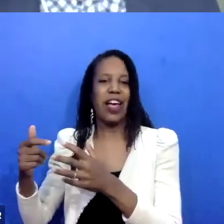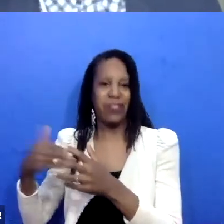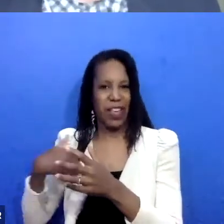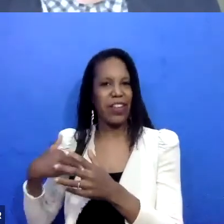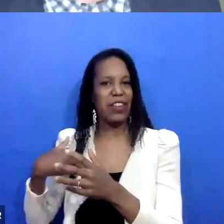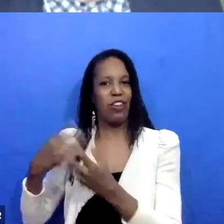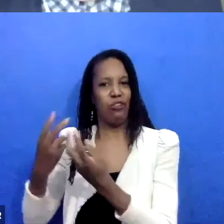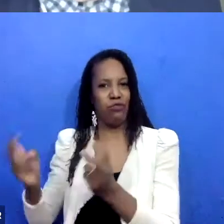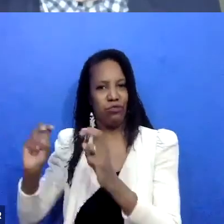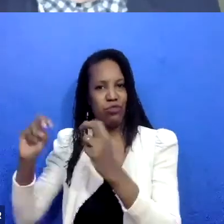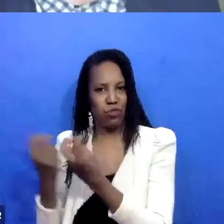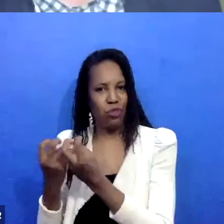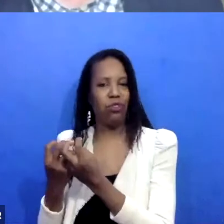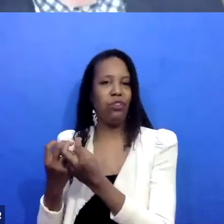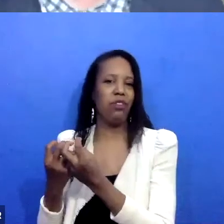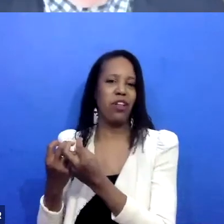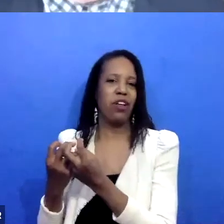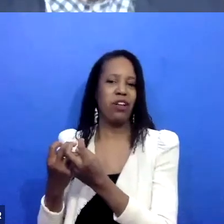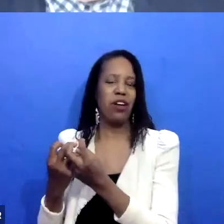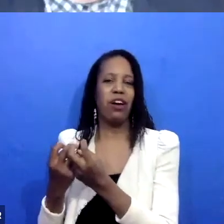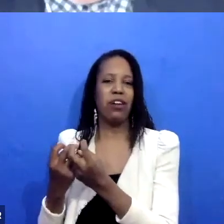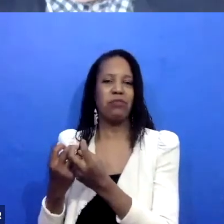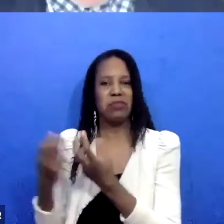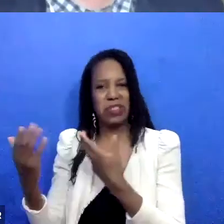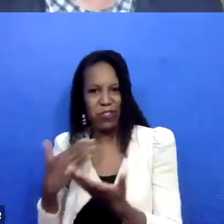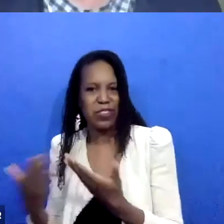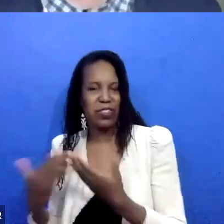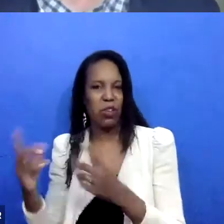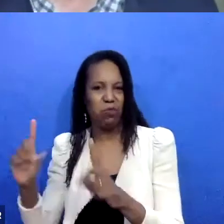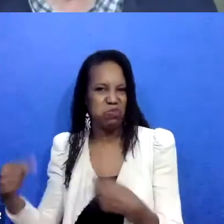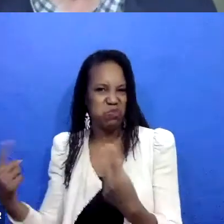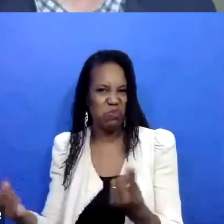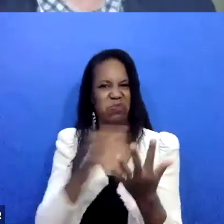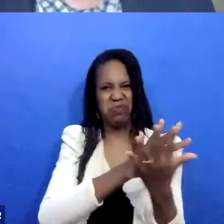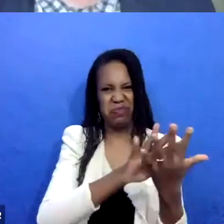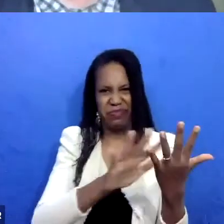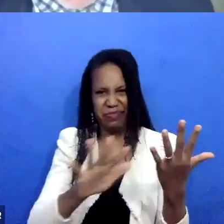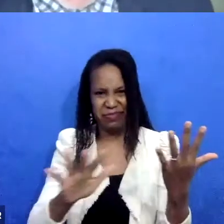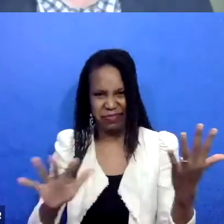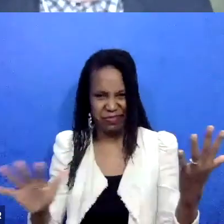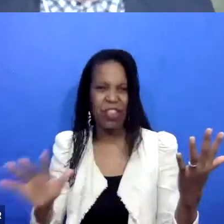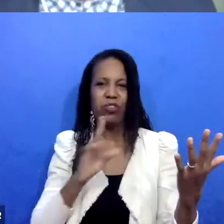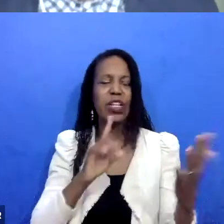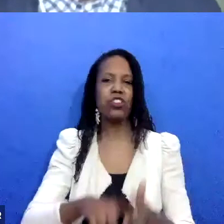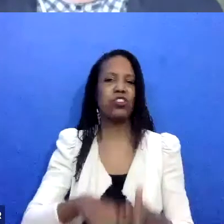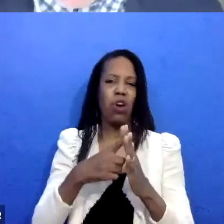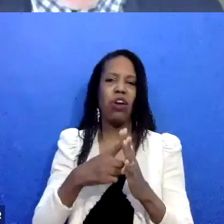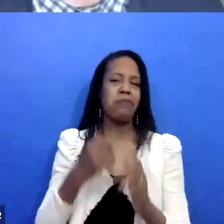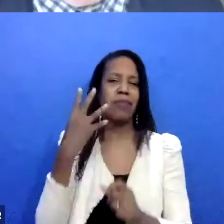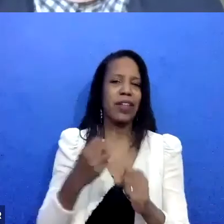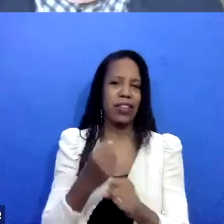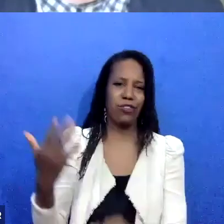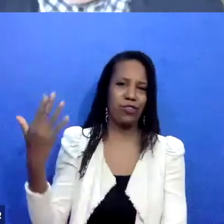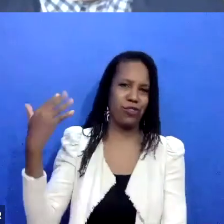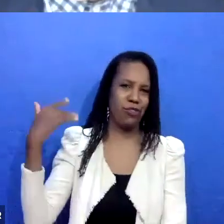the largely white folks who were involved in putting this program together and getting it started, um, were heavily influenced by all